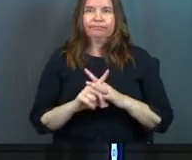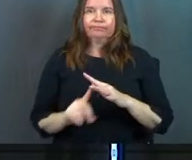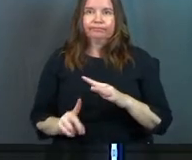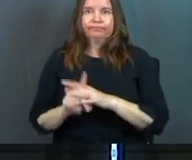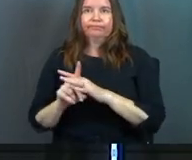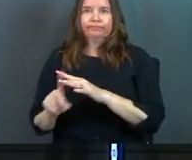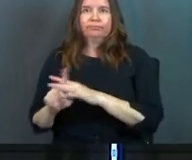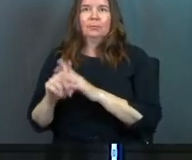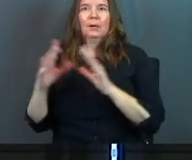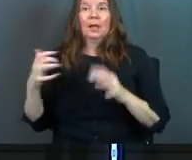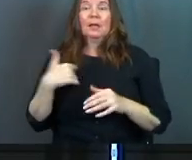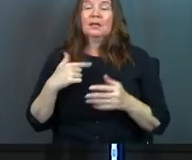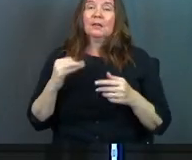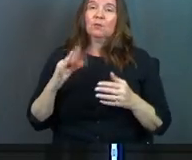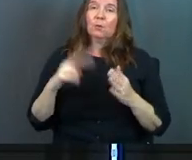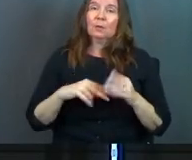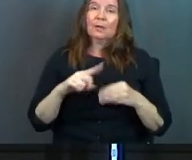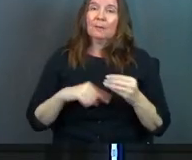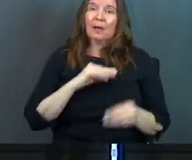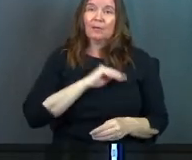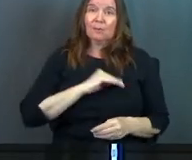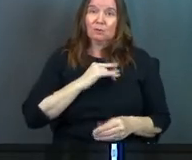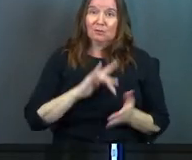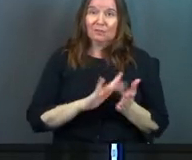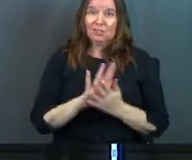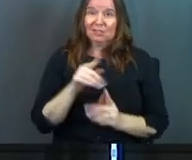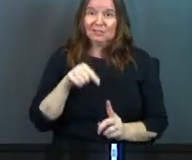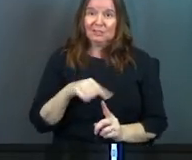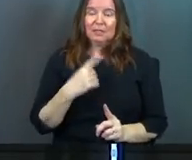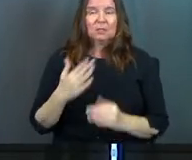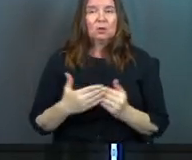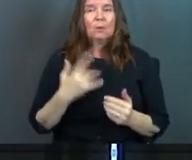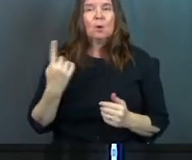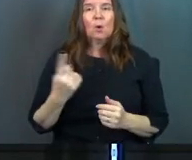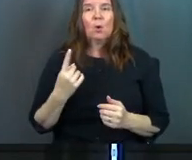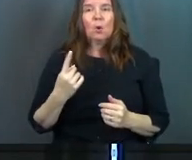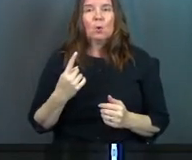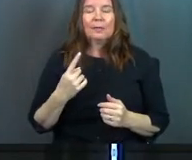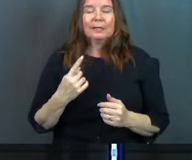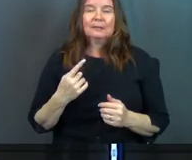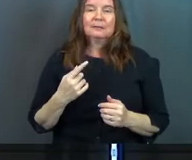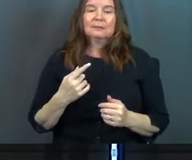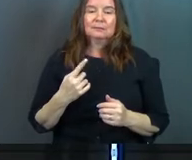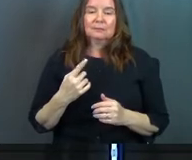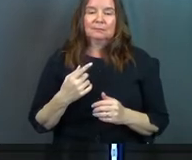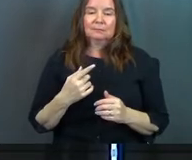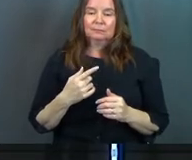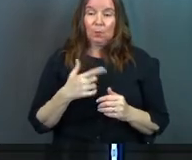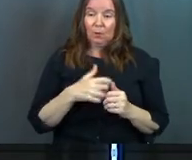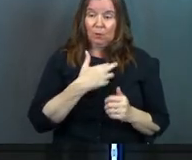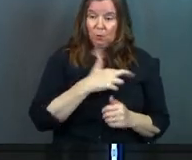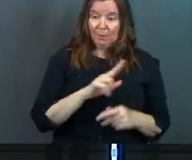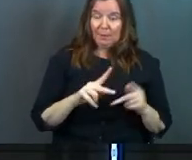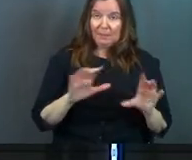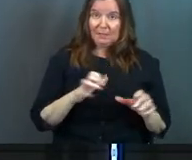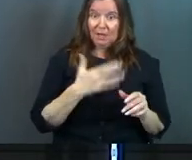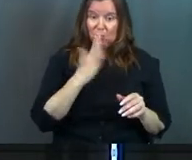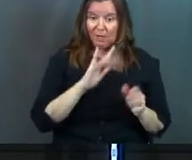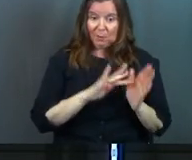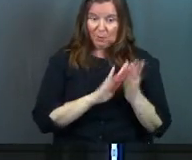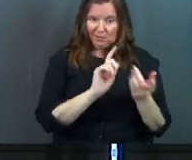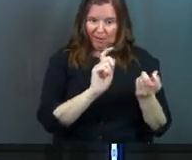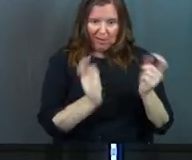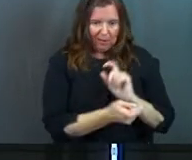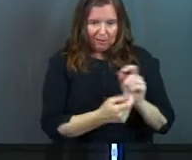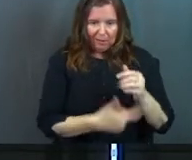lot, especially as you read about the ministry of Jesus. He's almost always coming after what the religious people had done to God's